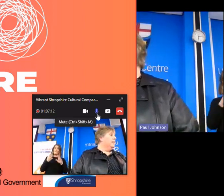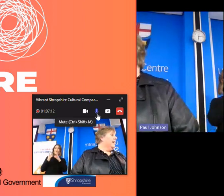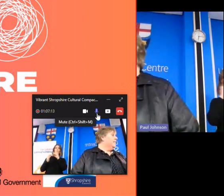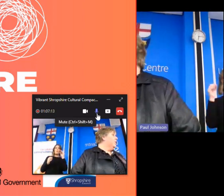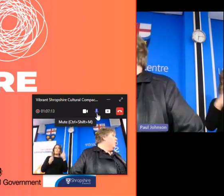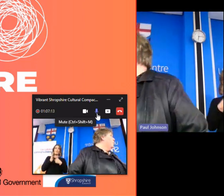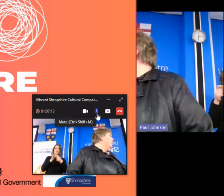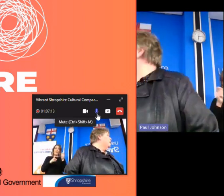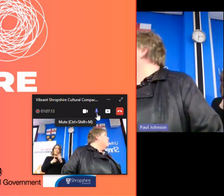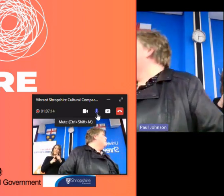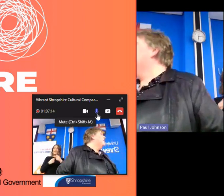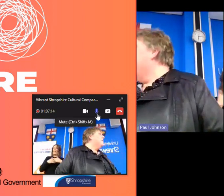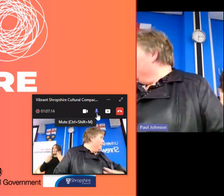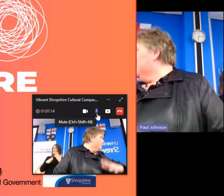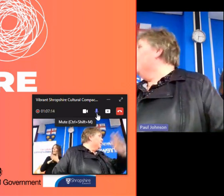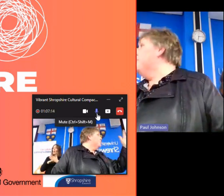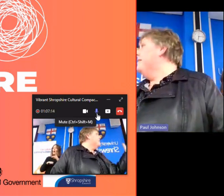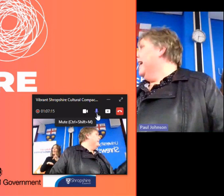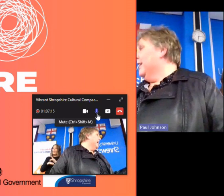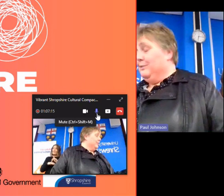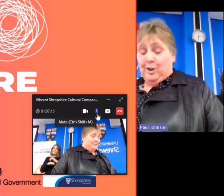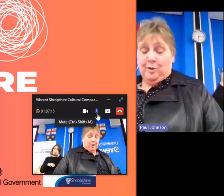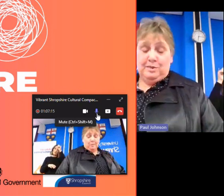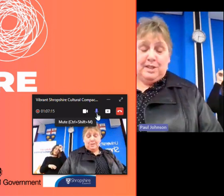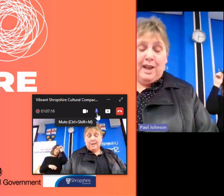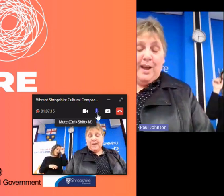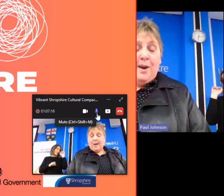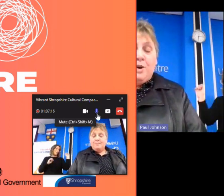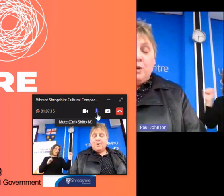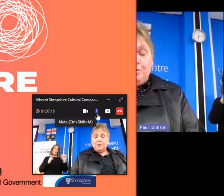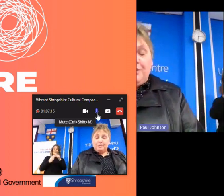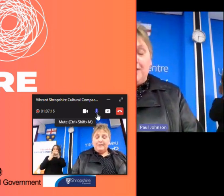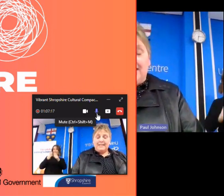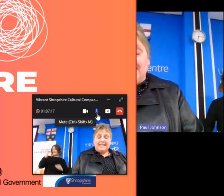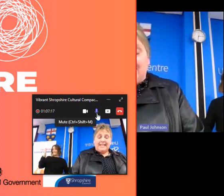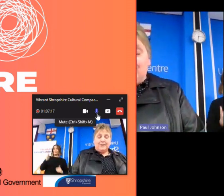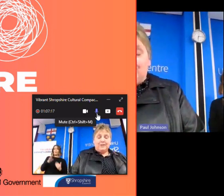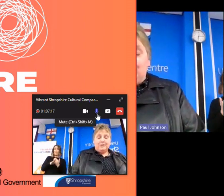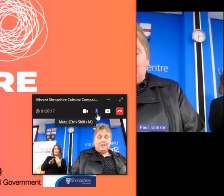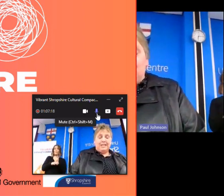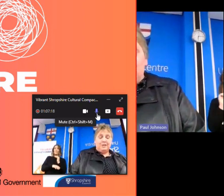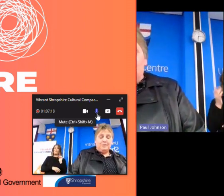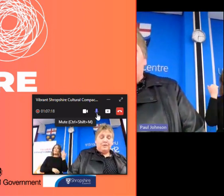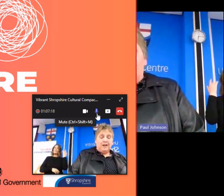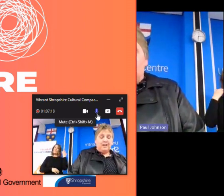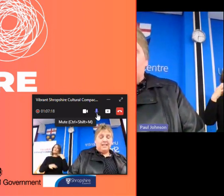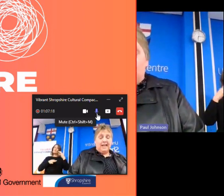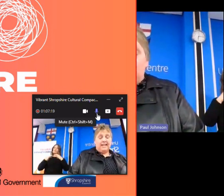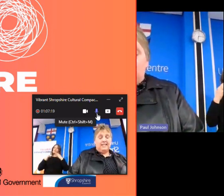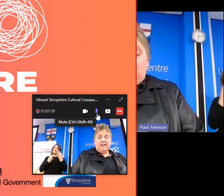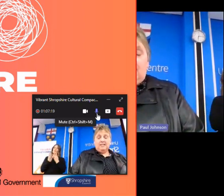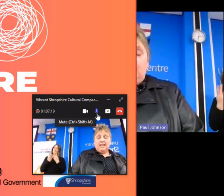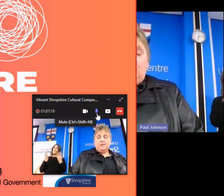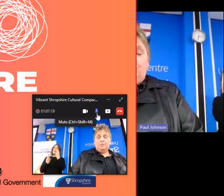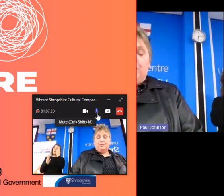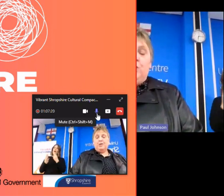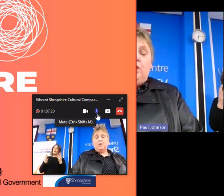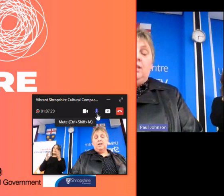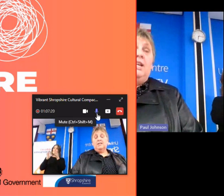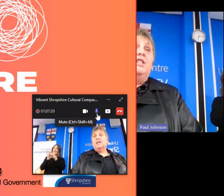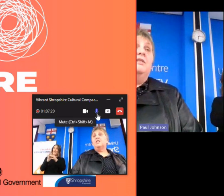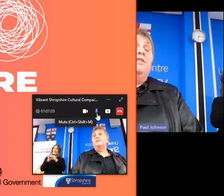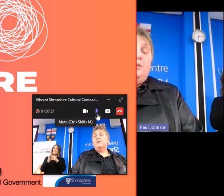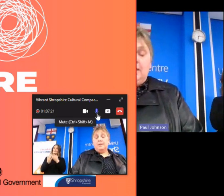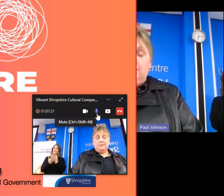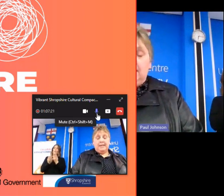of us that have worked in theater know that we do an absolute myriad of jobs paul's previously sat on the strategic board of arts connect the arts council